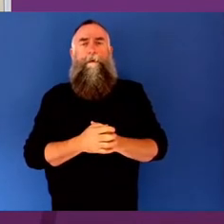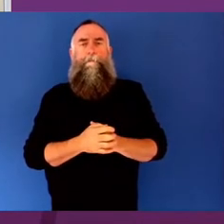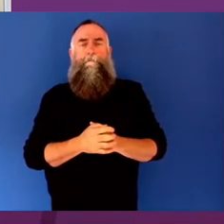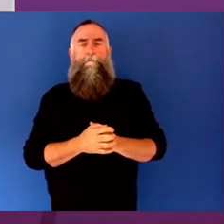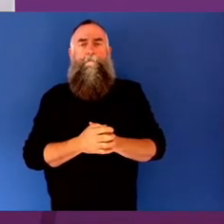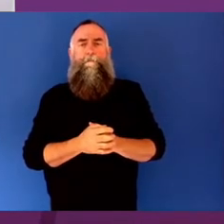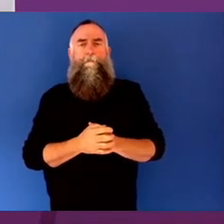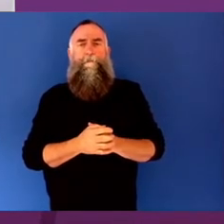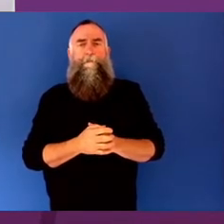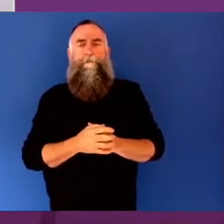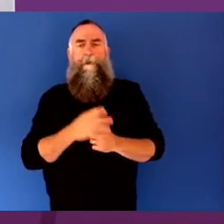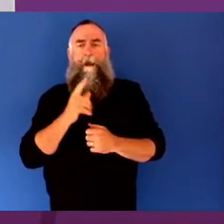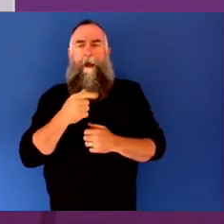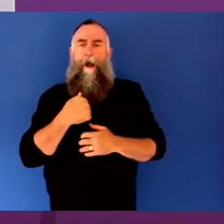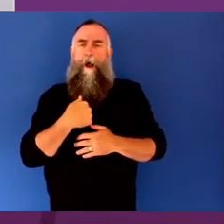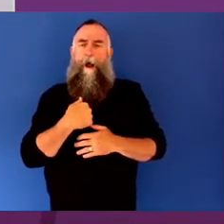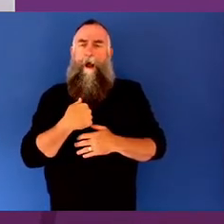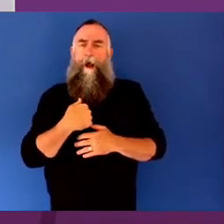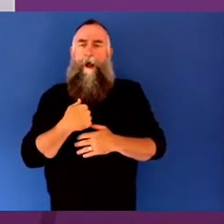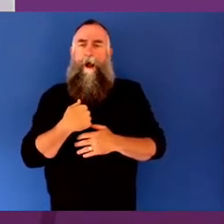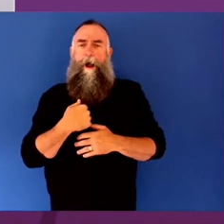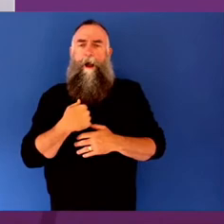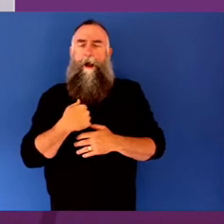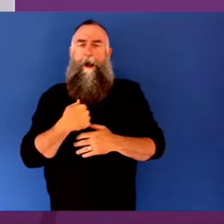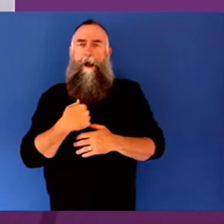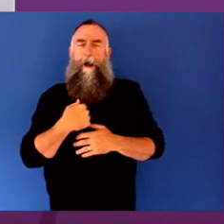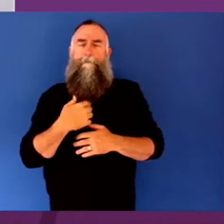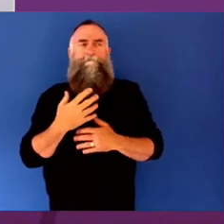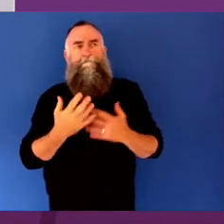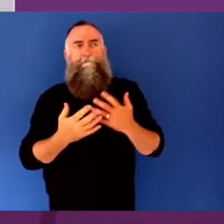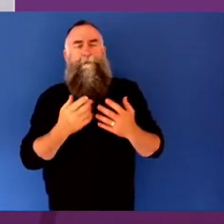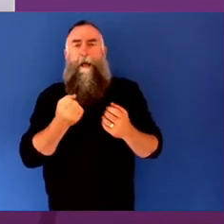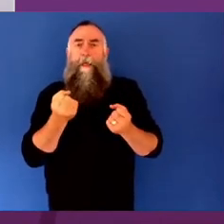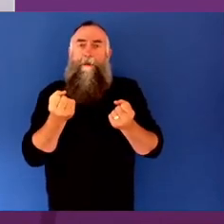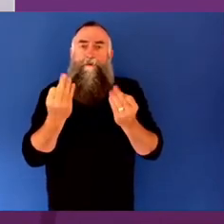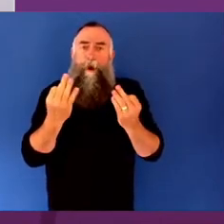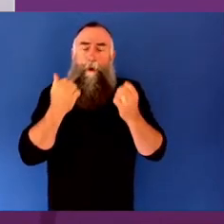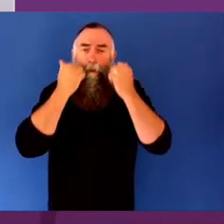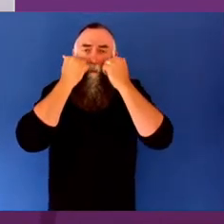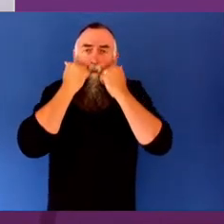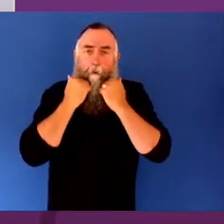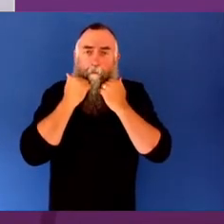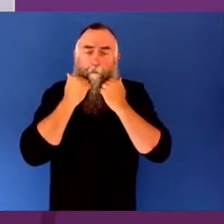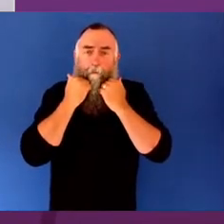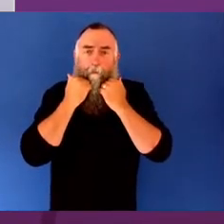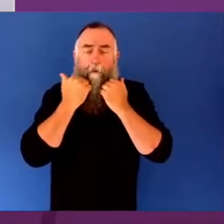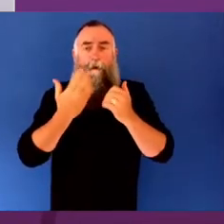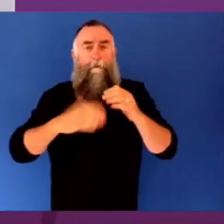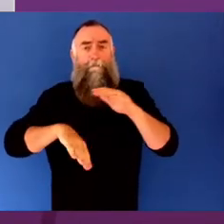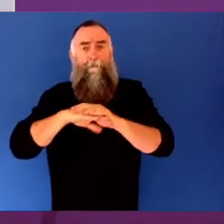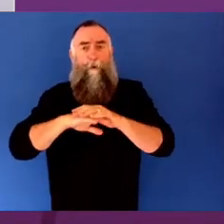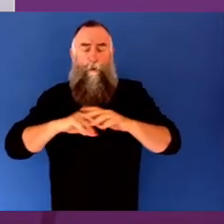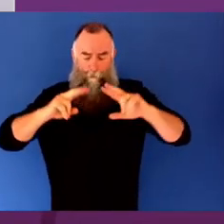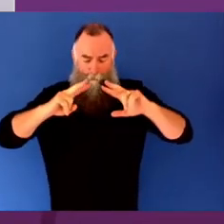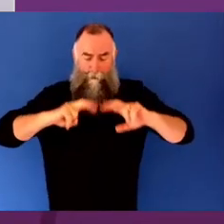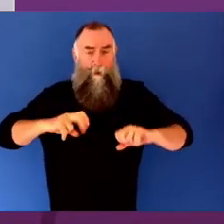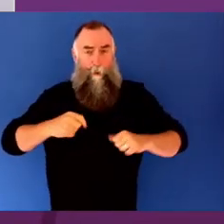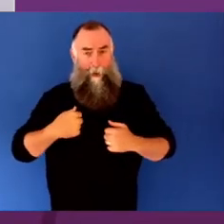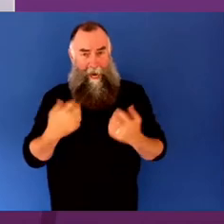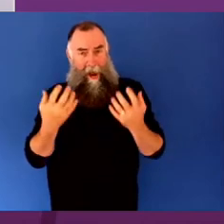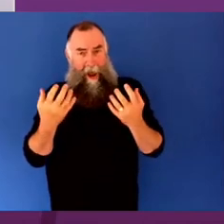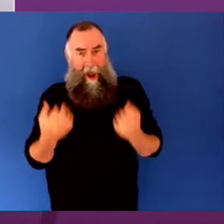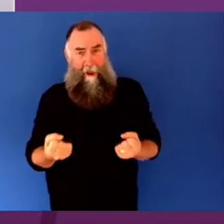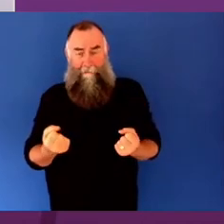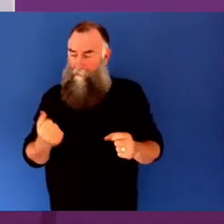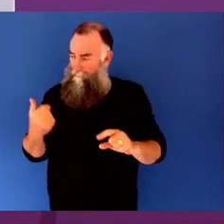I think there is no shortage of evidence. You know, the research has been in for a very, very long time. The Australian Council has contributed